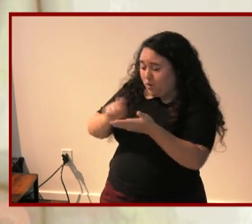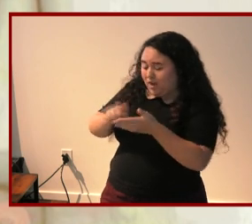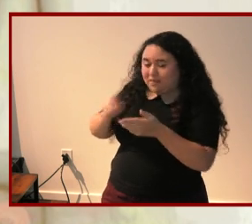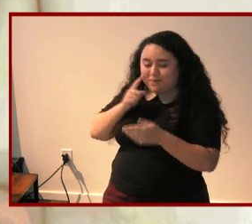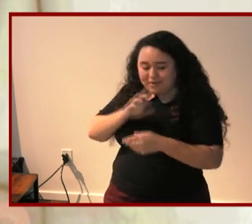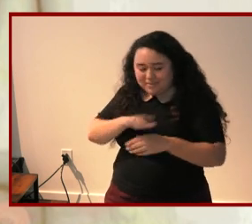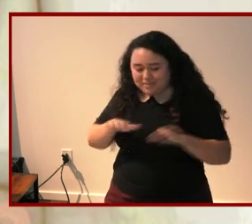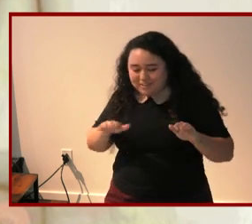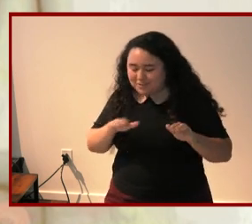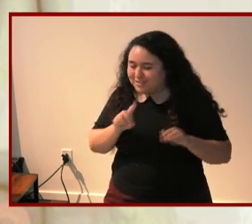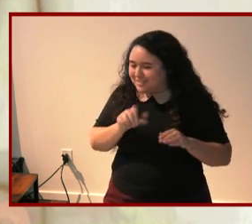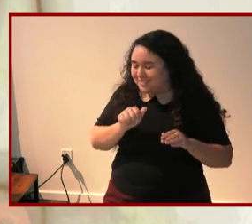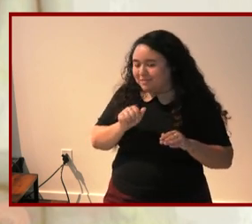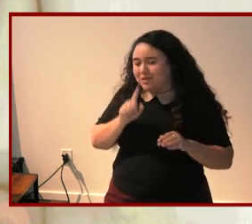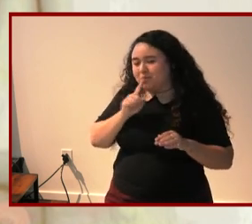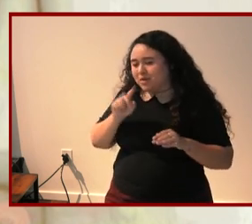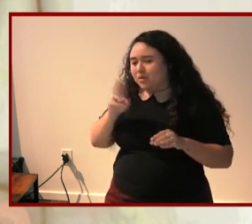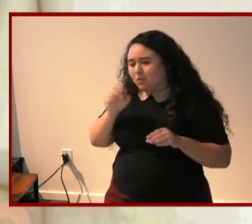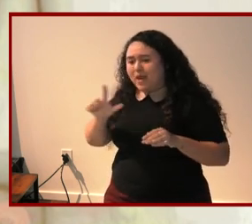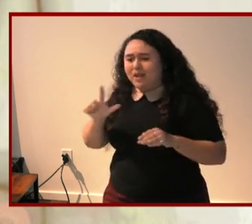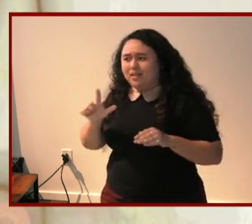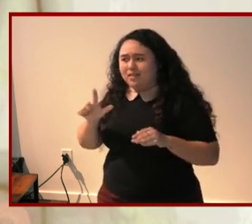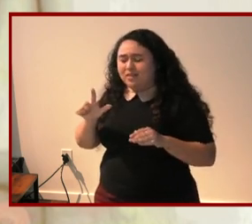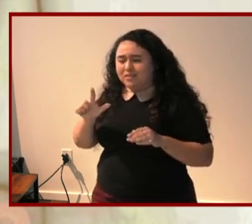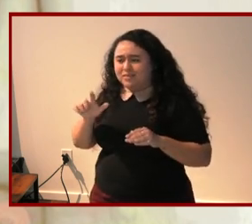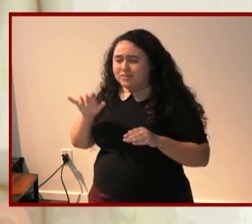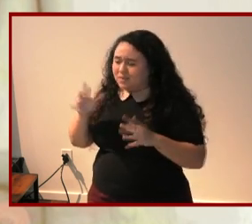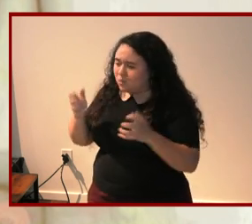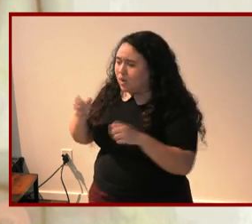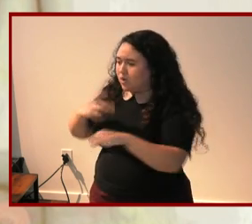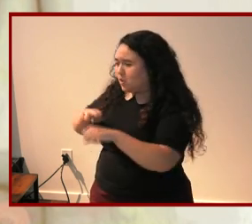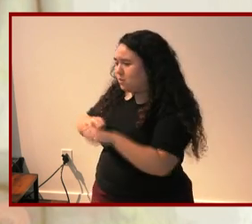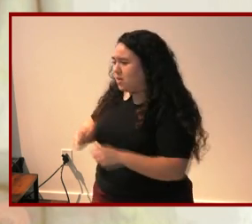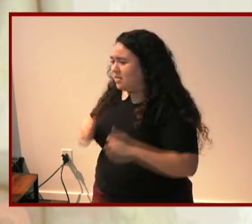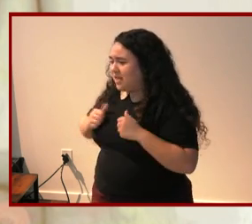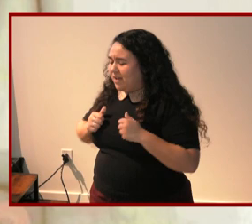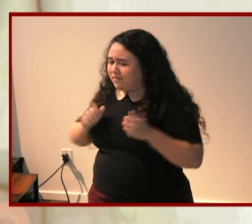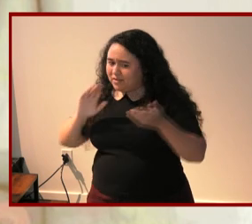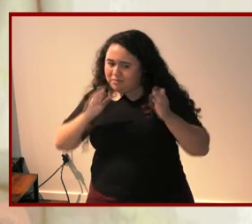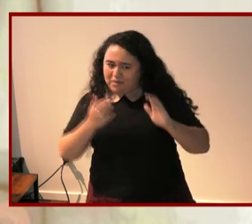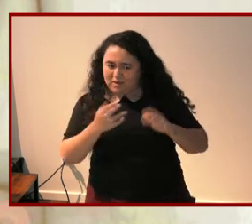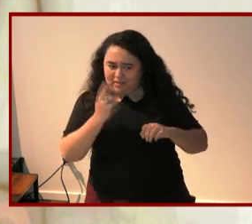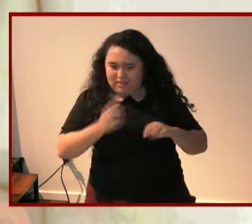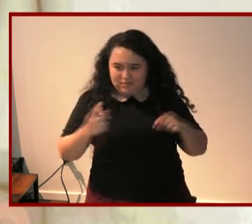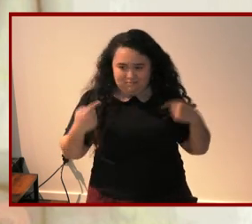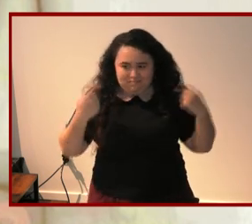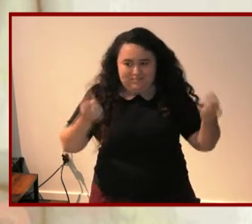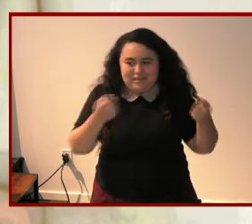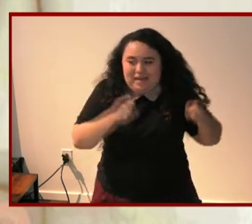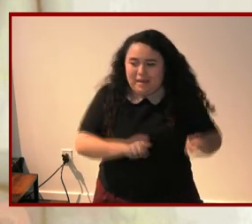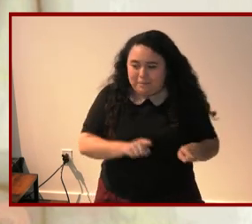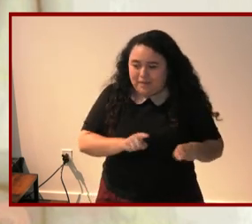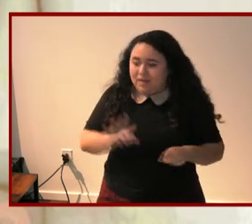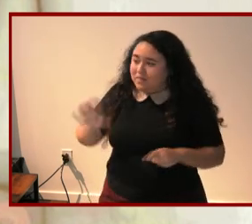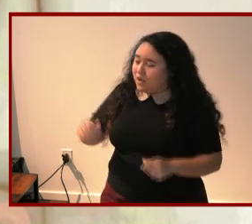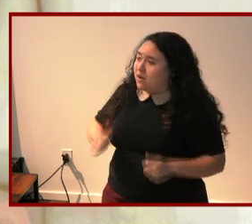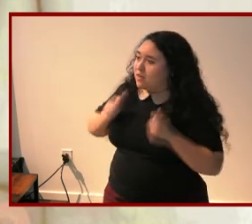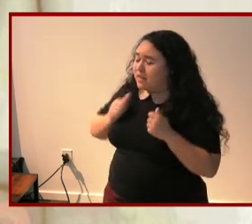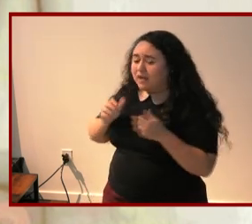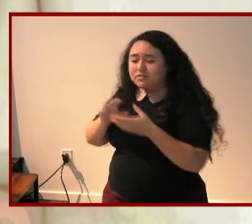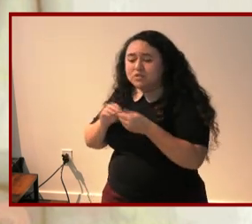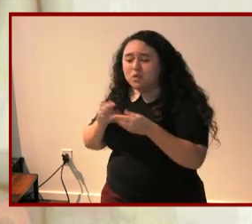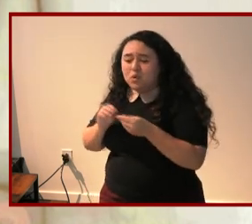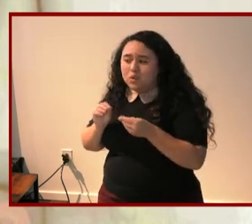actually quite radical against the backdrop of such a recent colorless history even if the life stories they write themselves